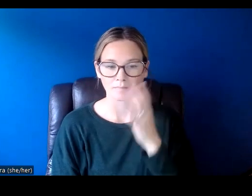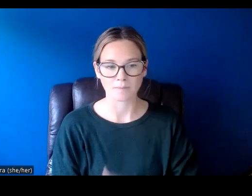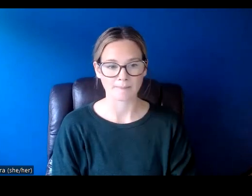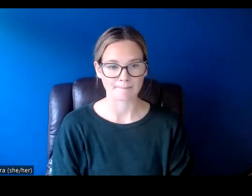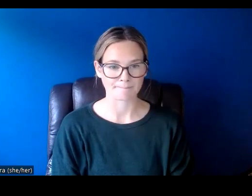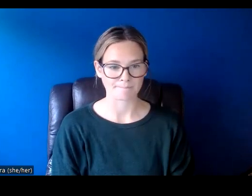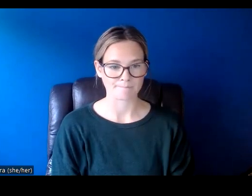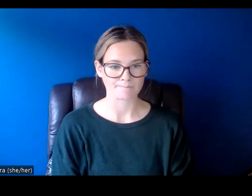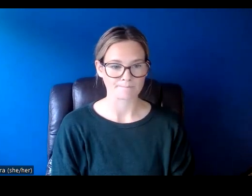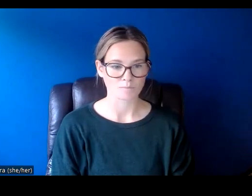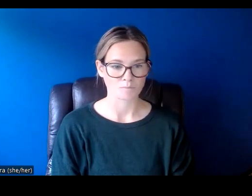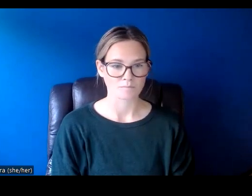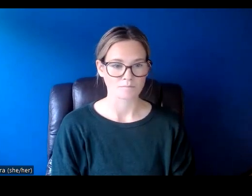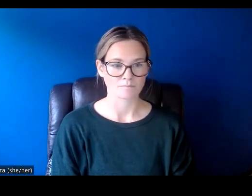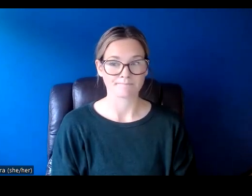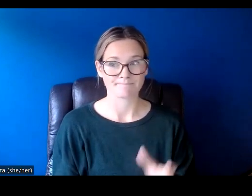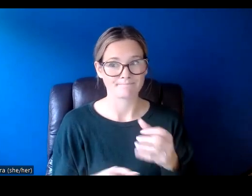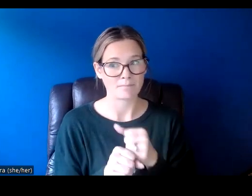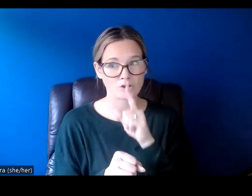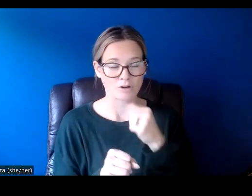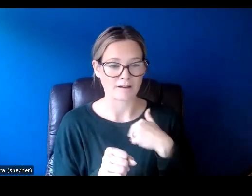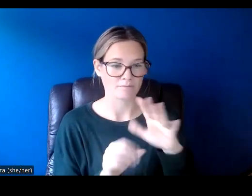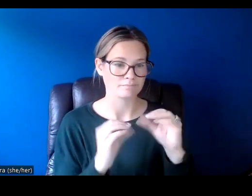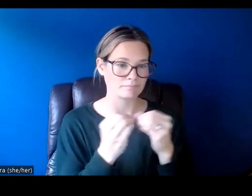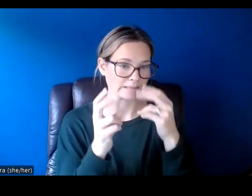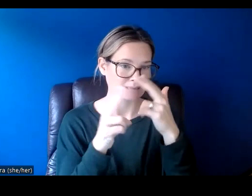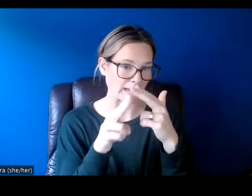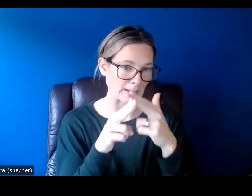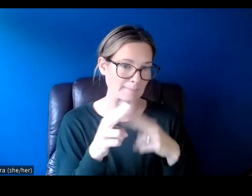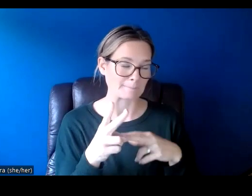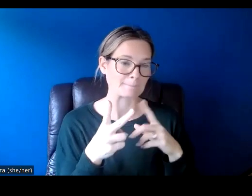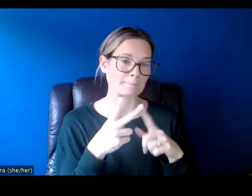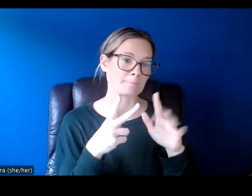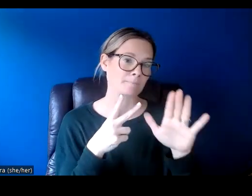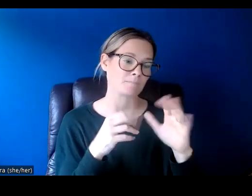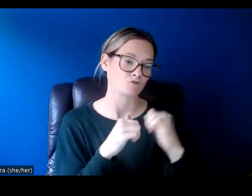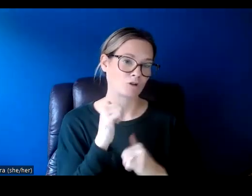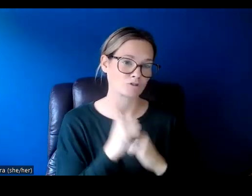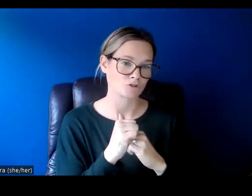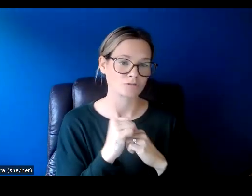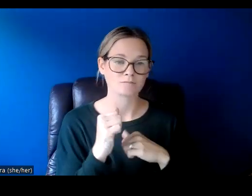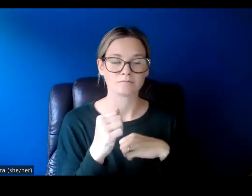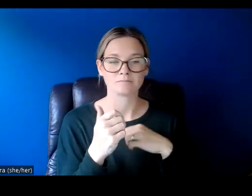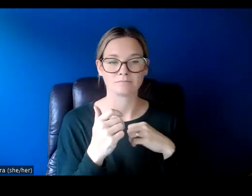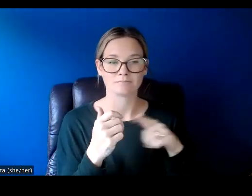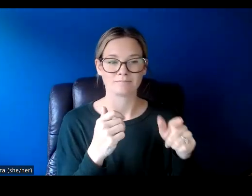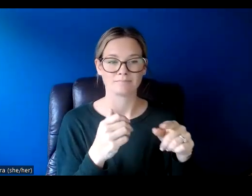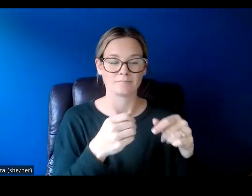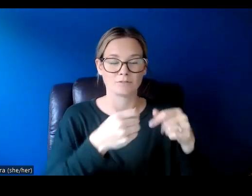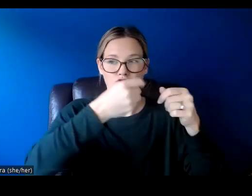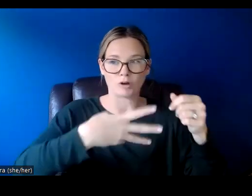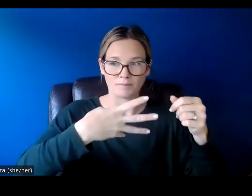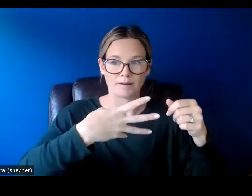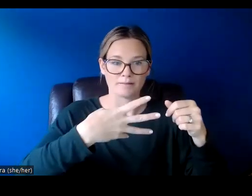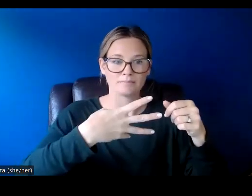So here you want to make sure you have your organization name, your organization structure. This is a drop down menu,